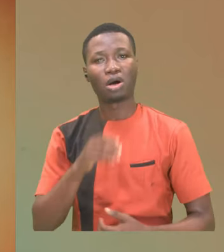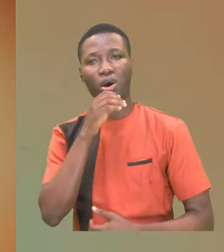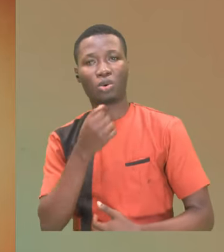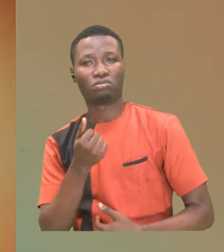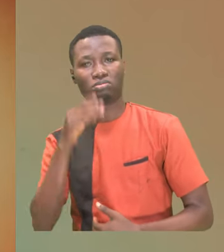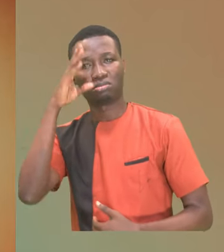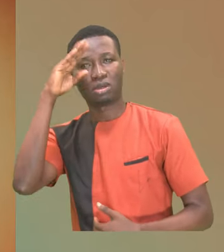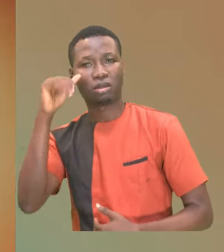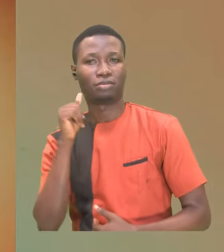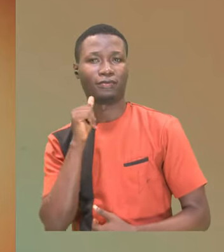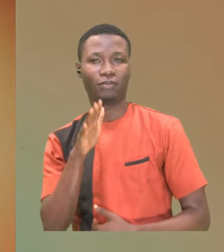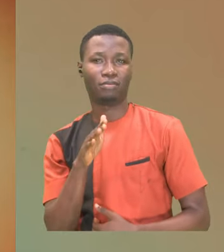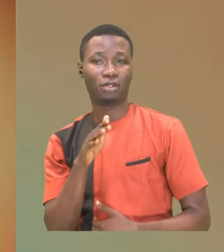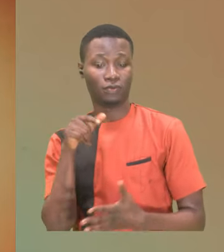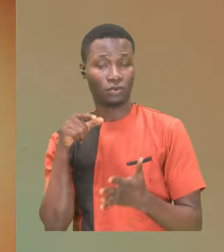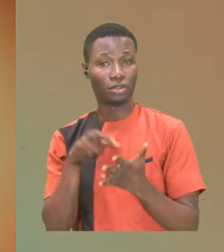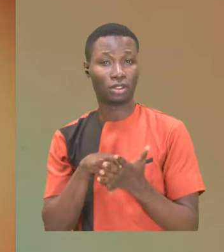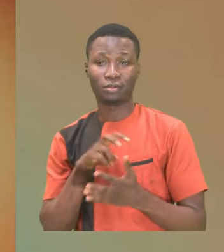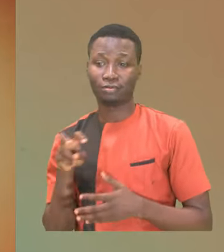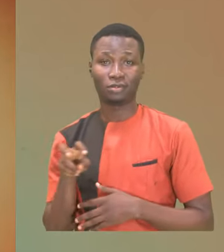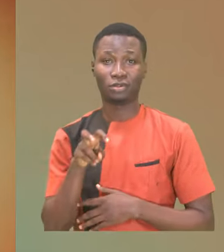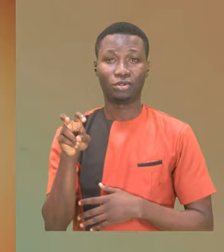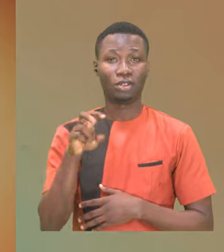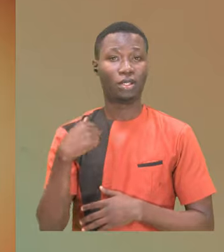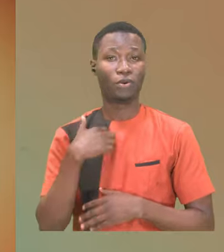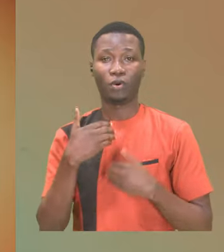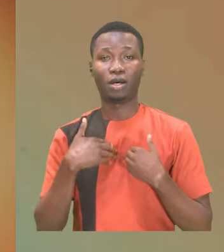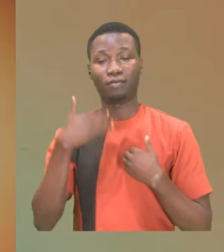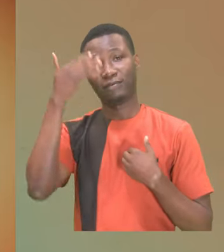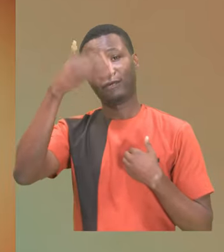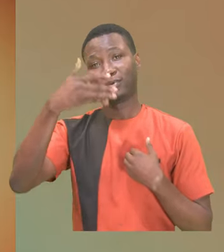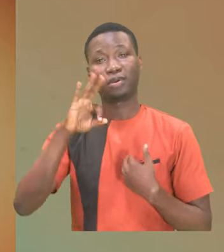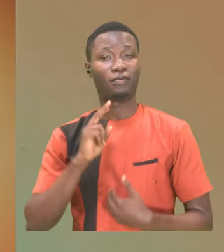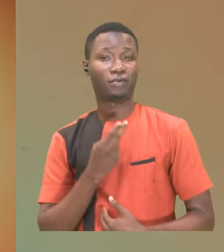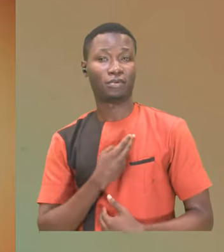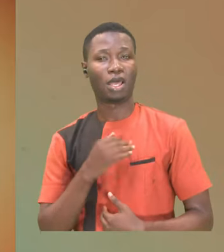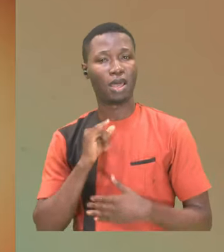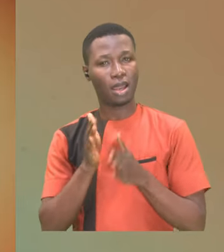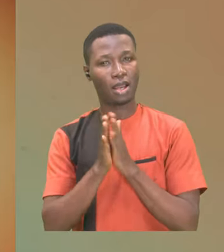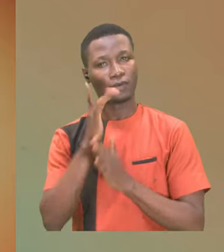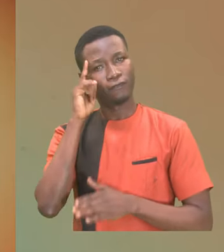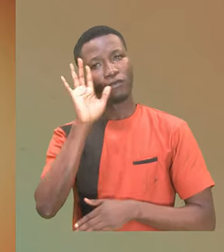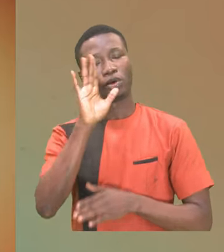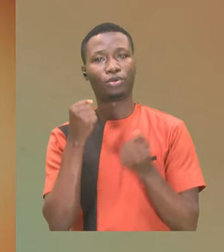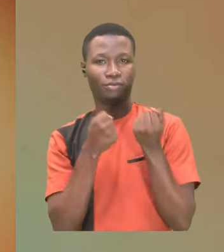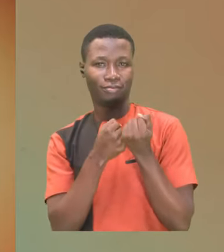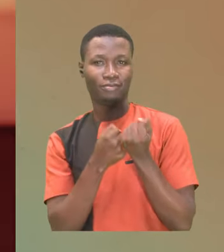female. In the great and exciting journey that we have ahead of us, I seek your own support.